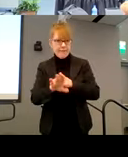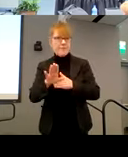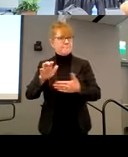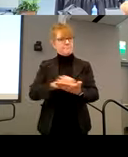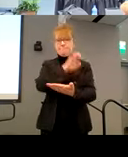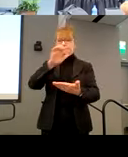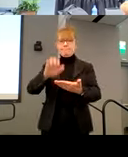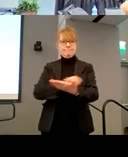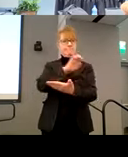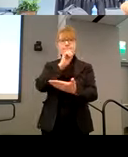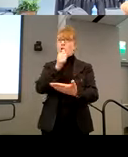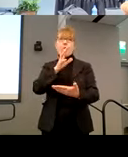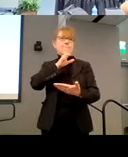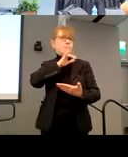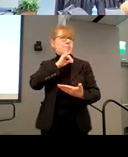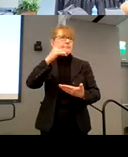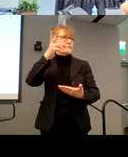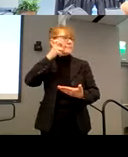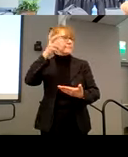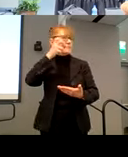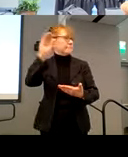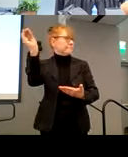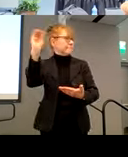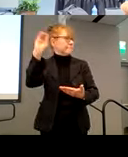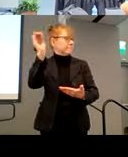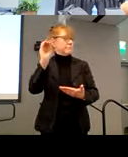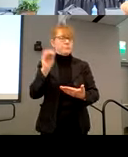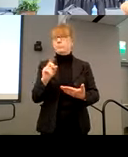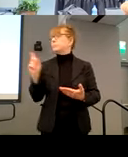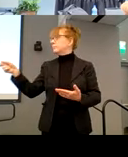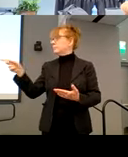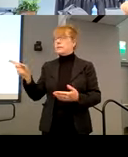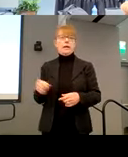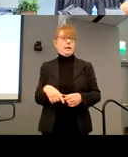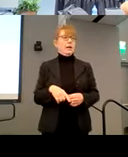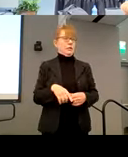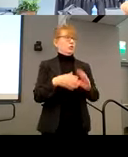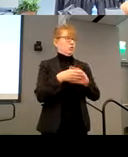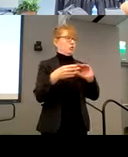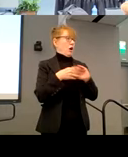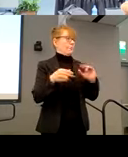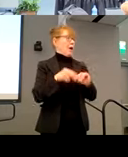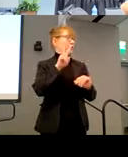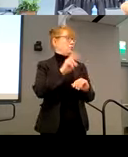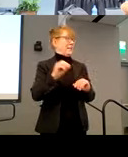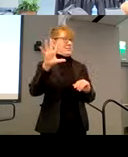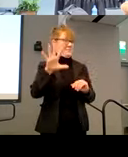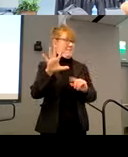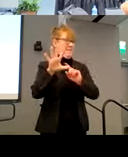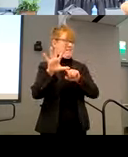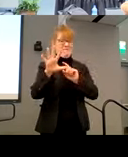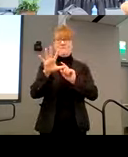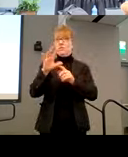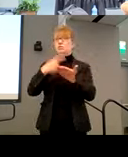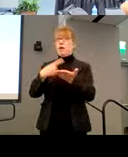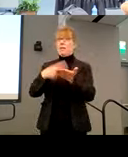specifically, even then, it was like 2005, we said at staffed locations because we knew we